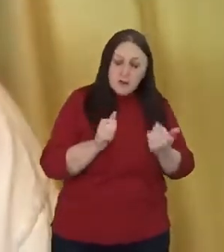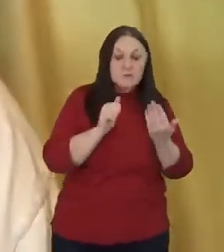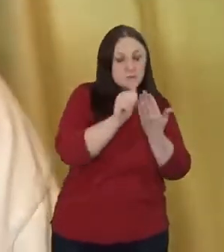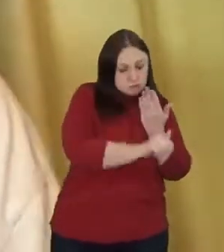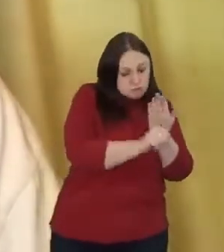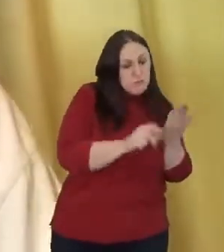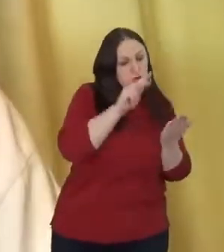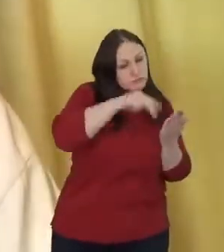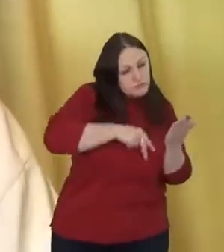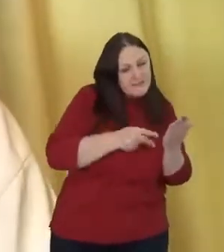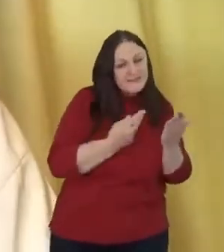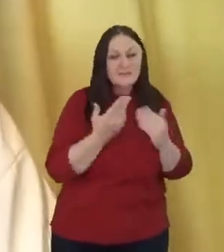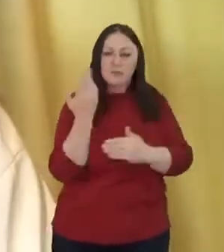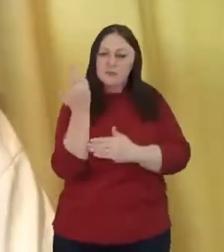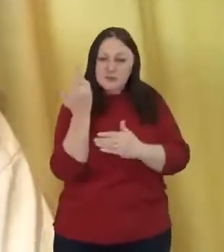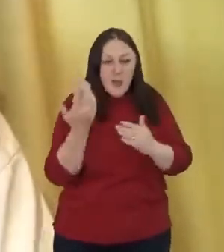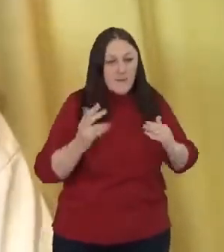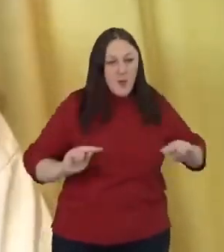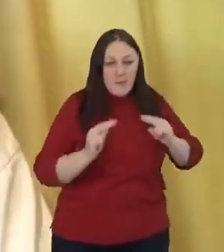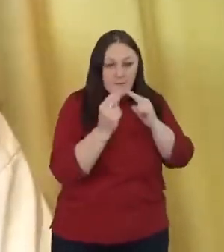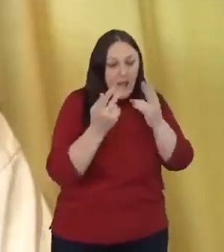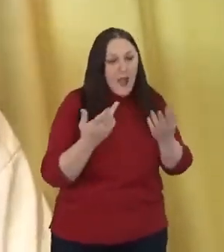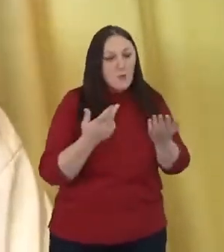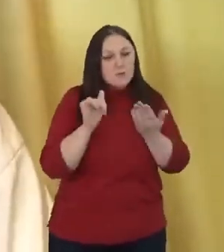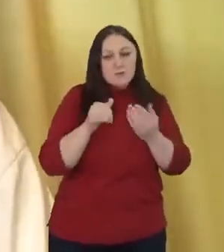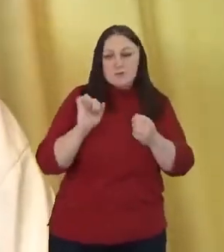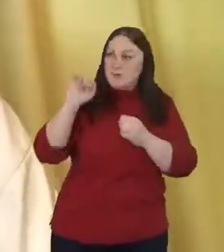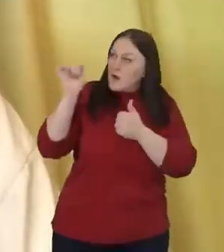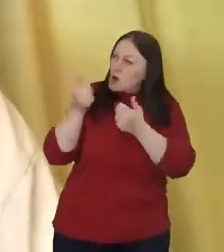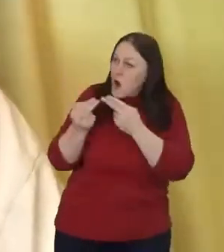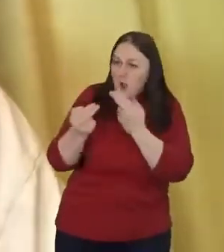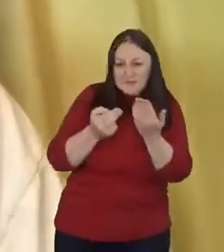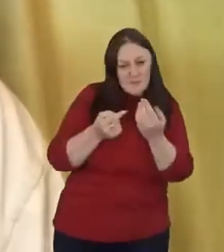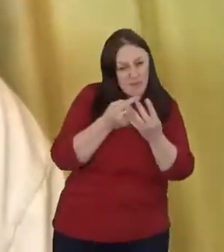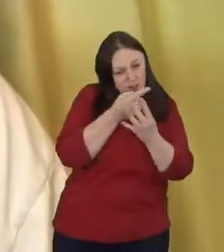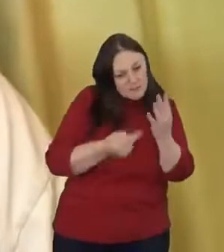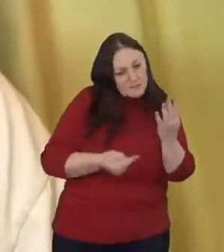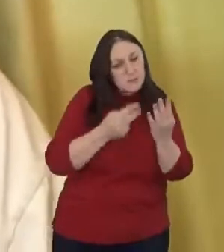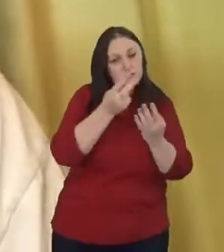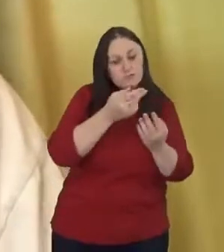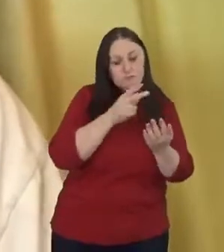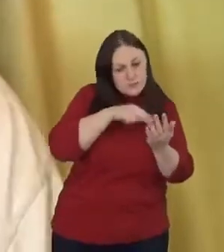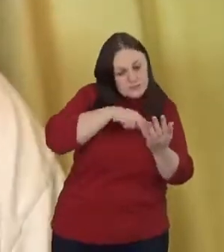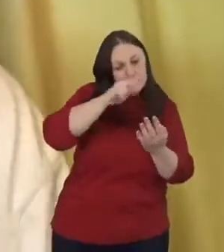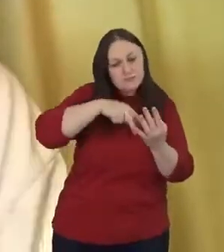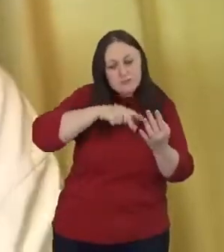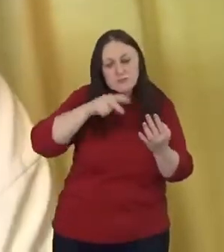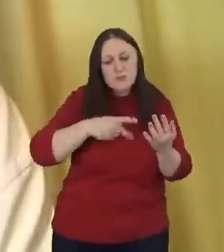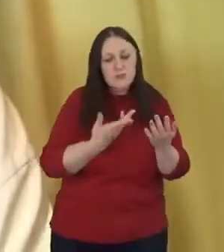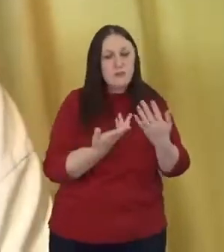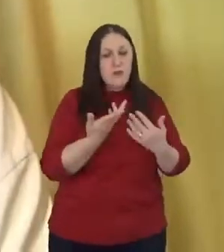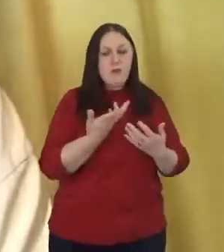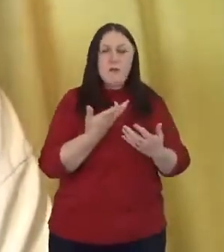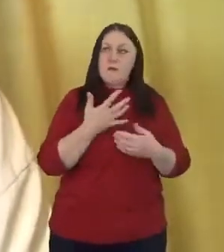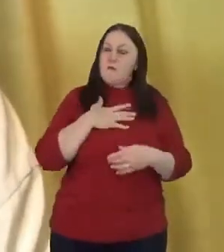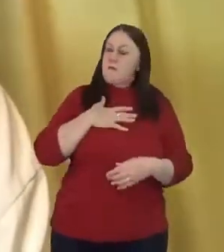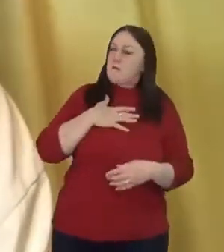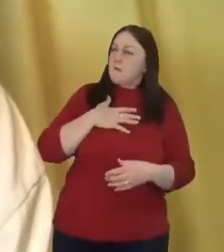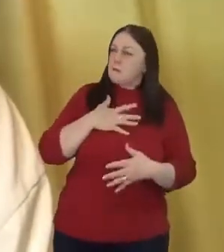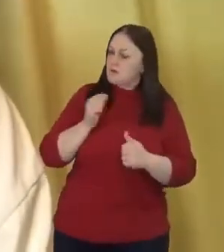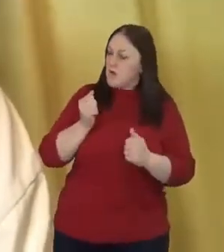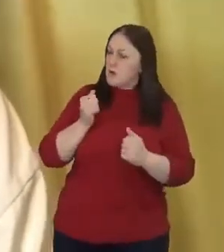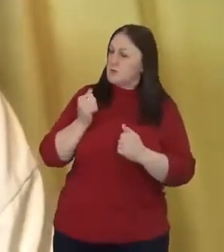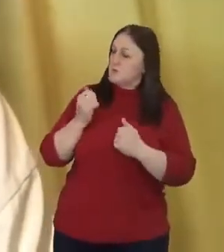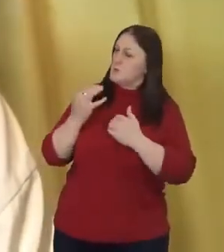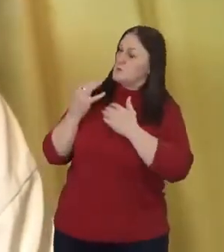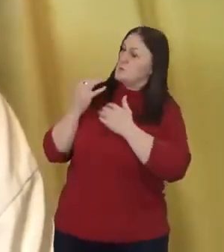reading the Gospels, and it started really messing with me, you know, because I read the